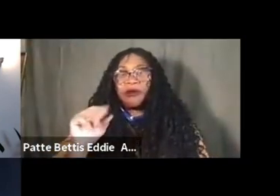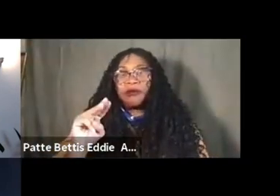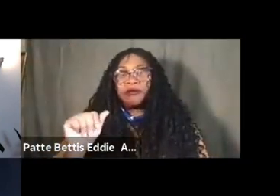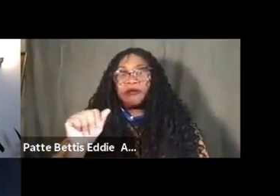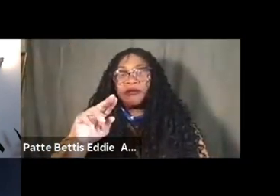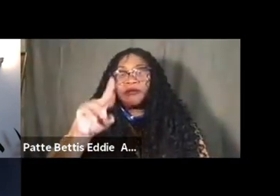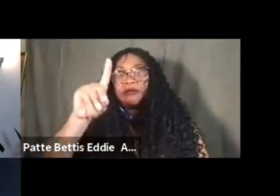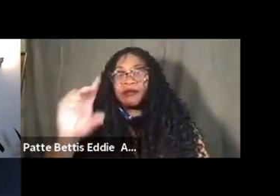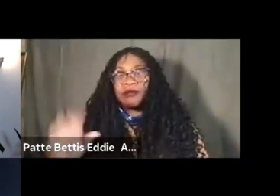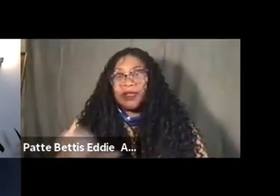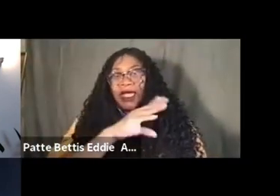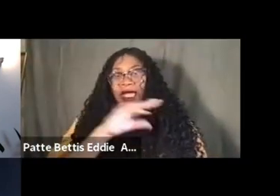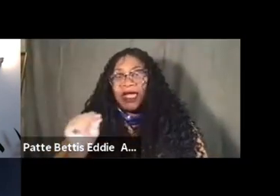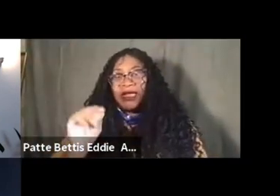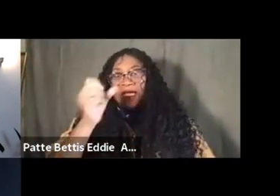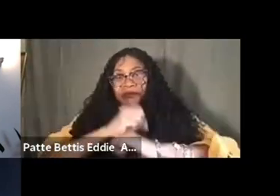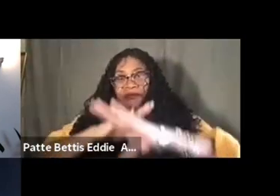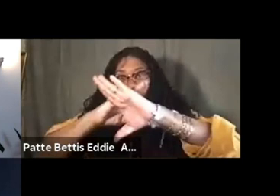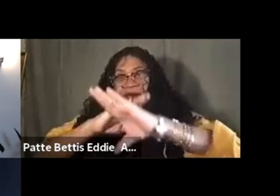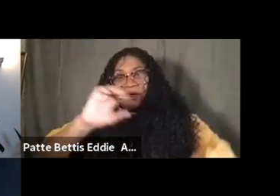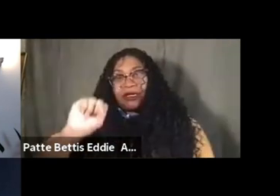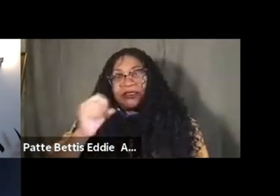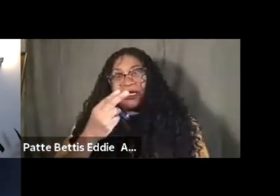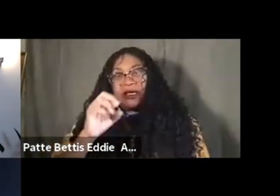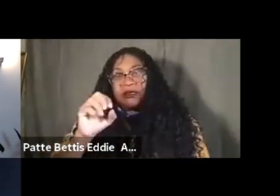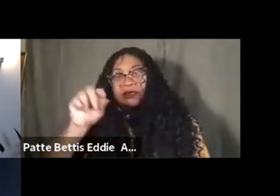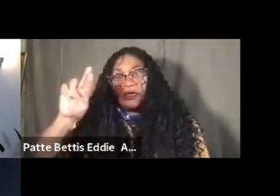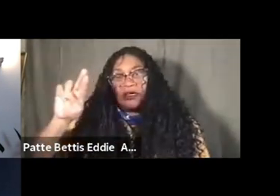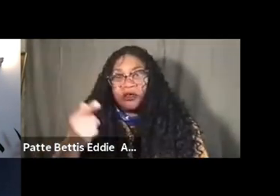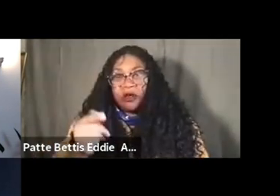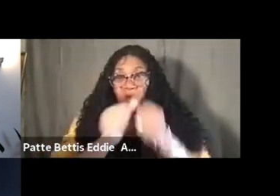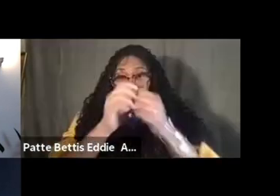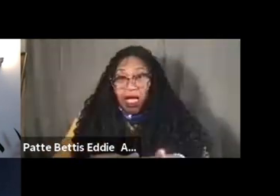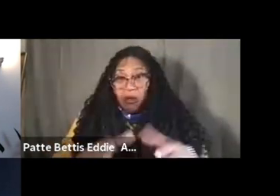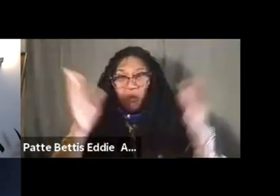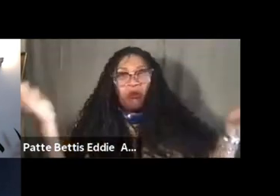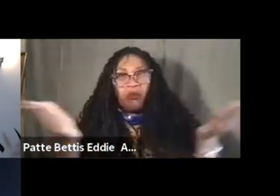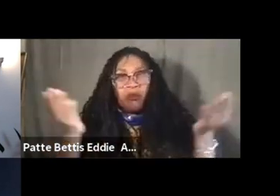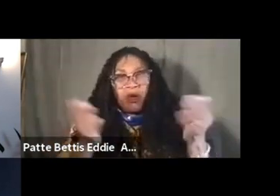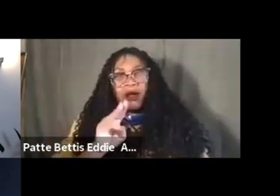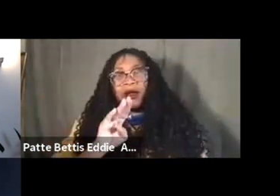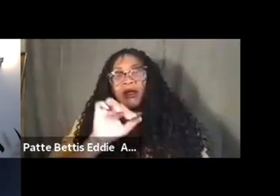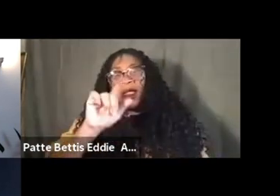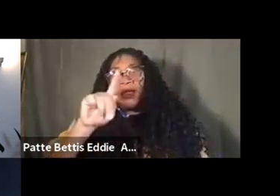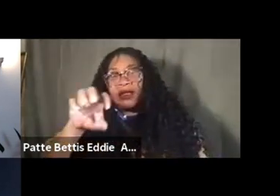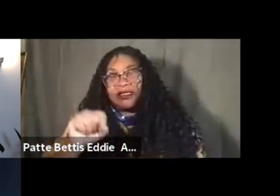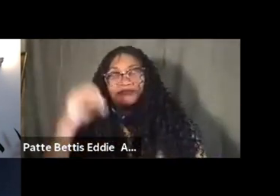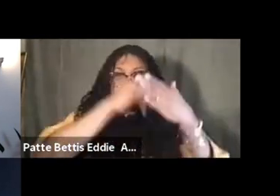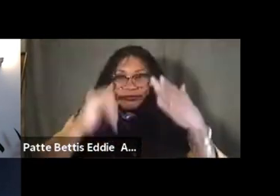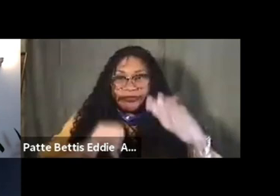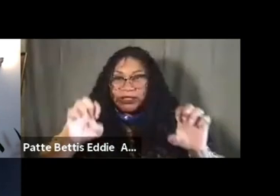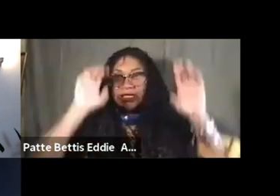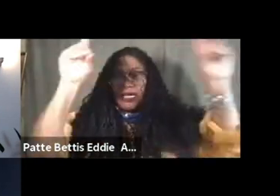creative director of Shooting Without Bullets, a four-impact organization using cultural production, artist education, and development,